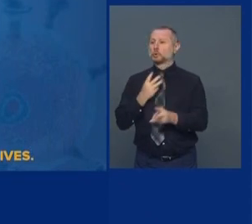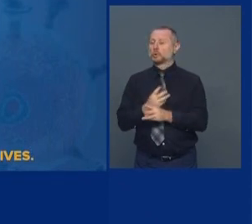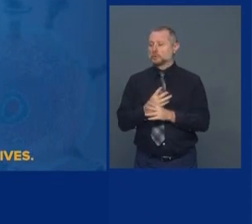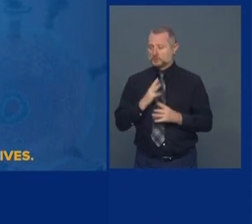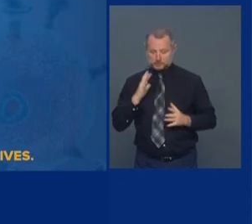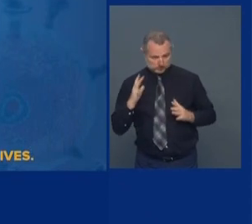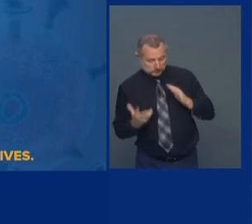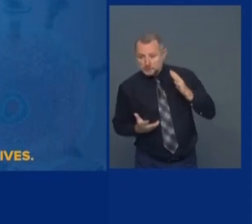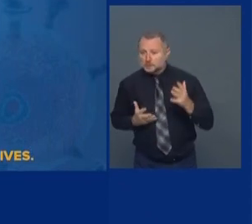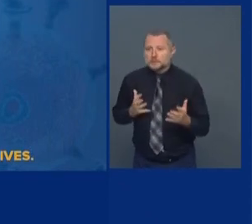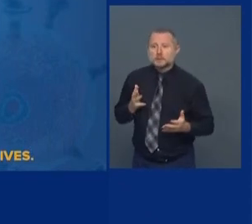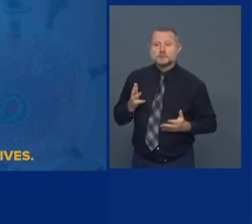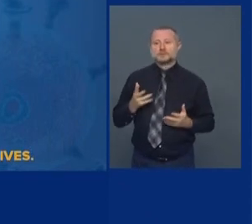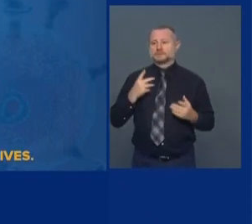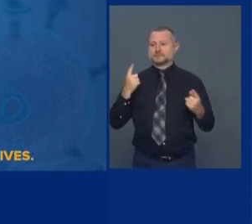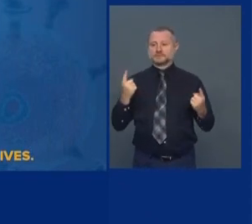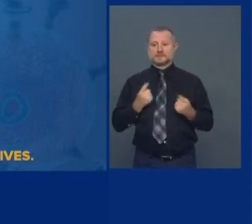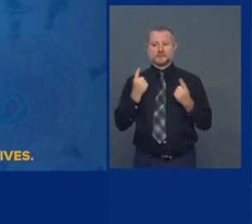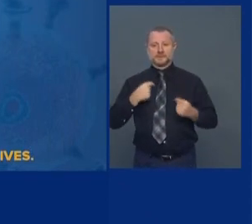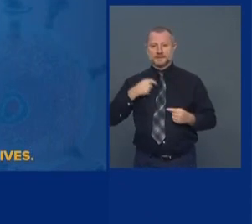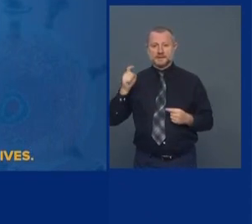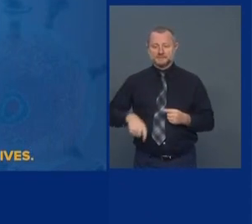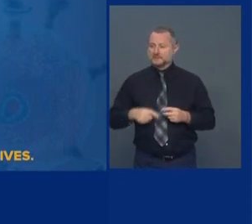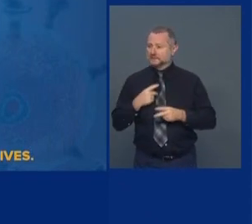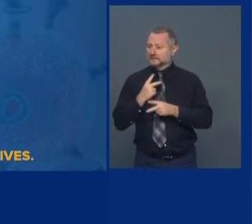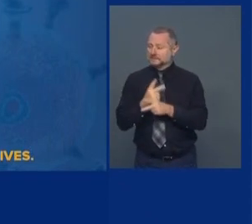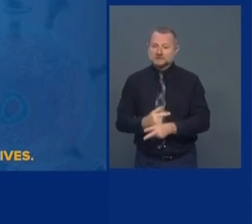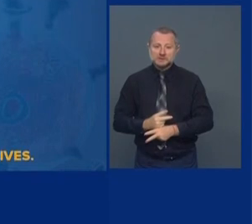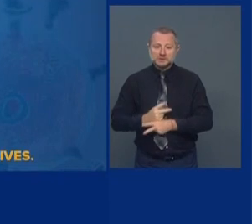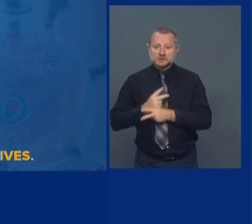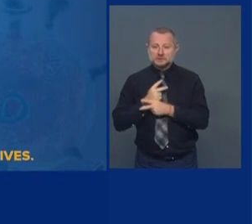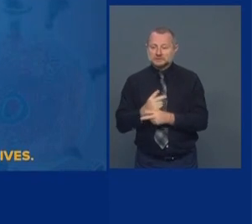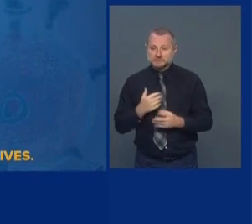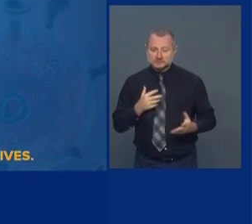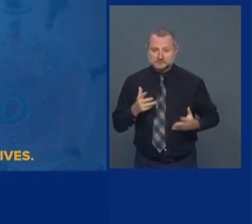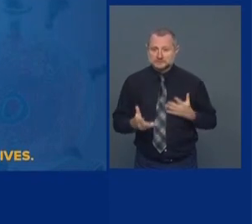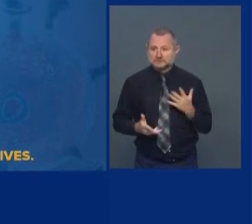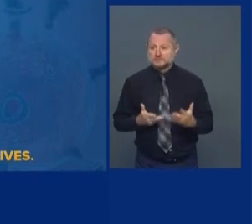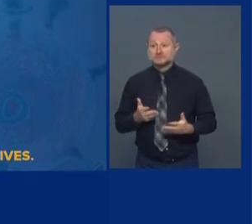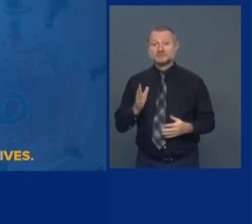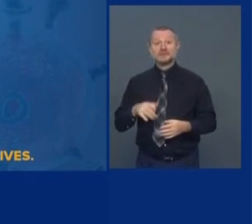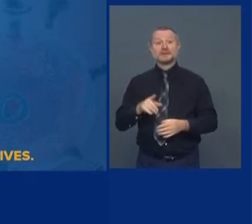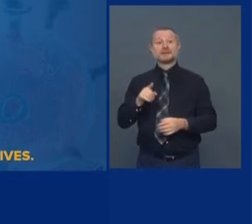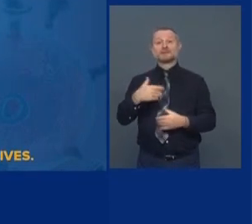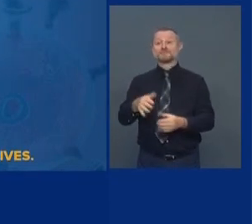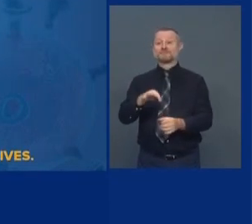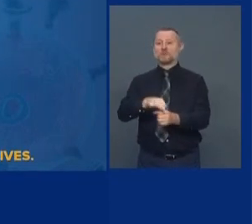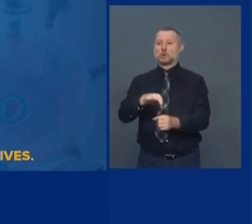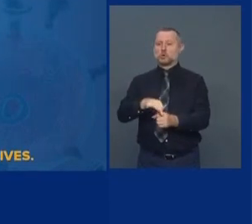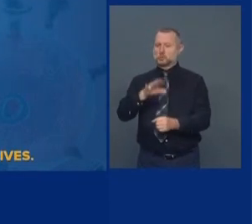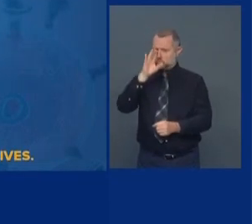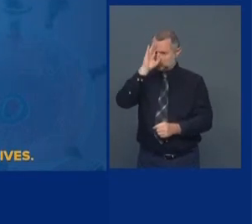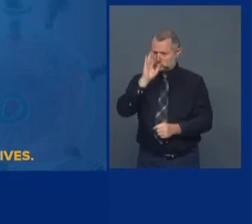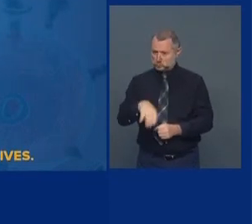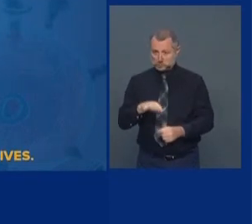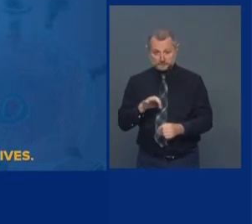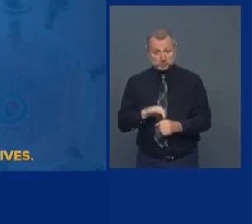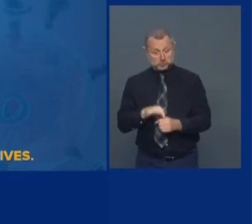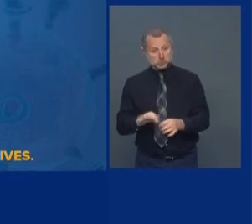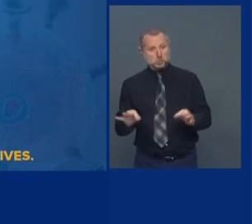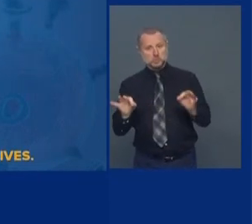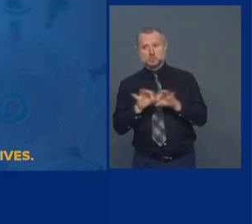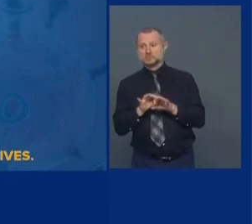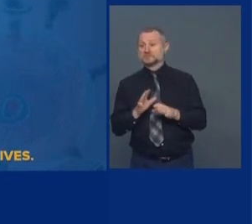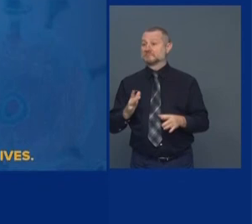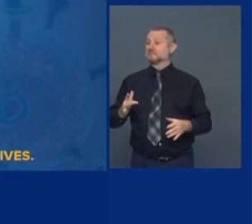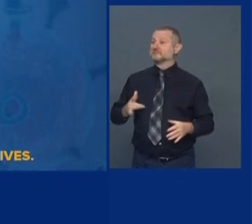something that we have to be very careful about. And then voting, making sure people vote and they feel safe in